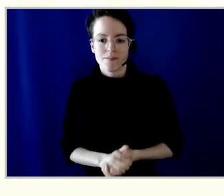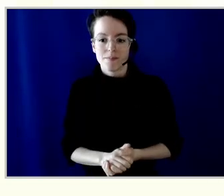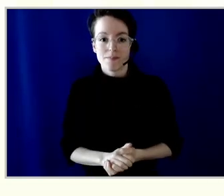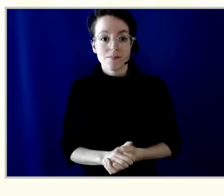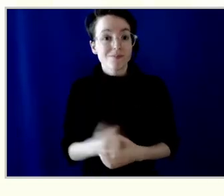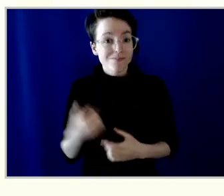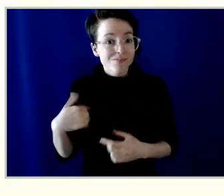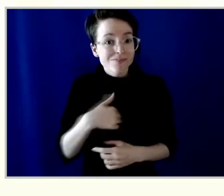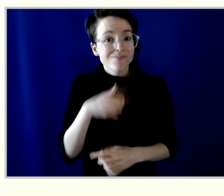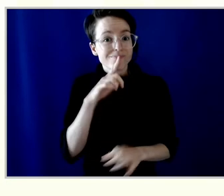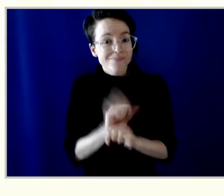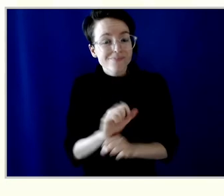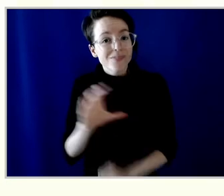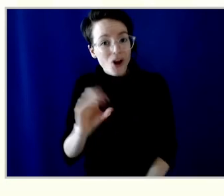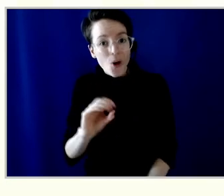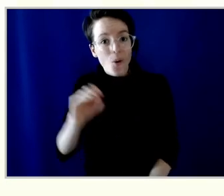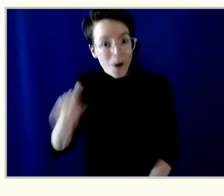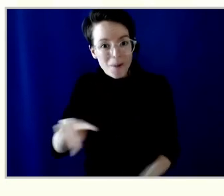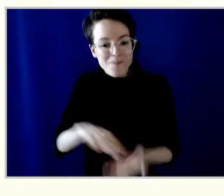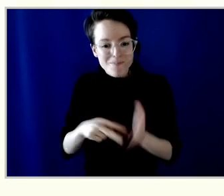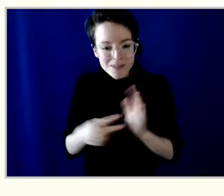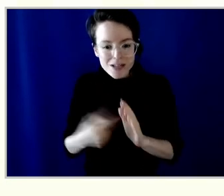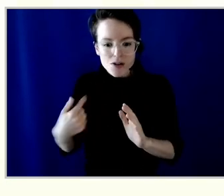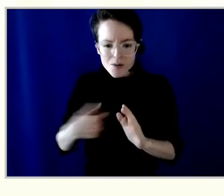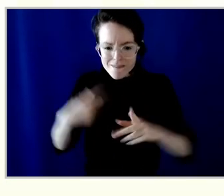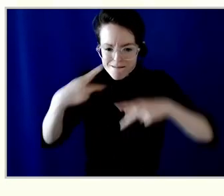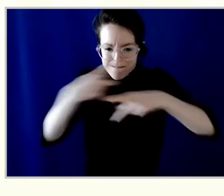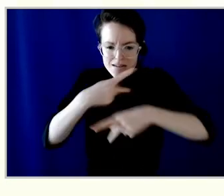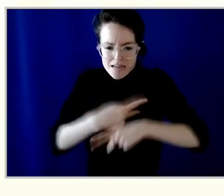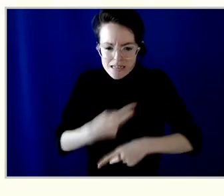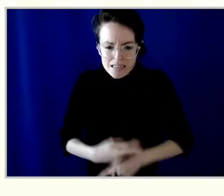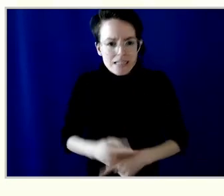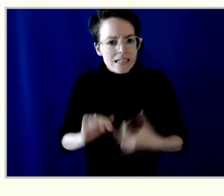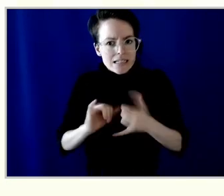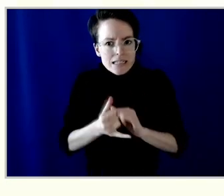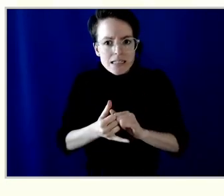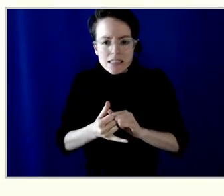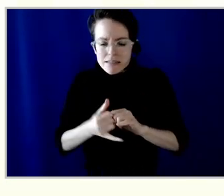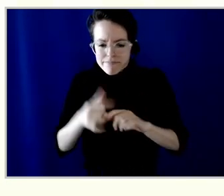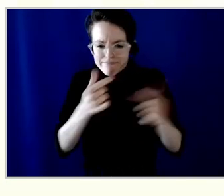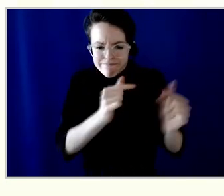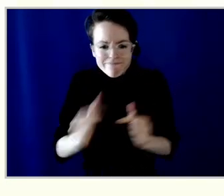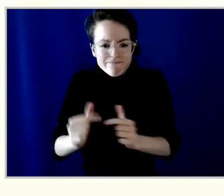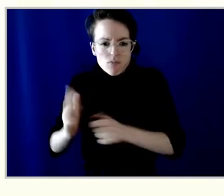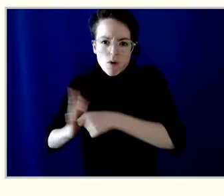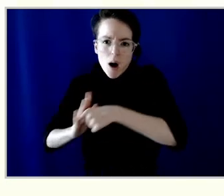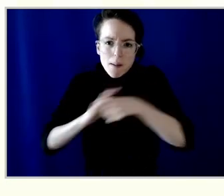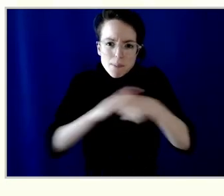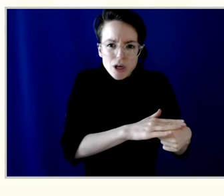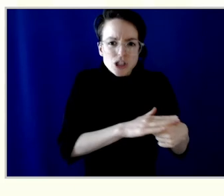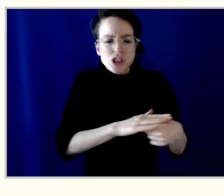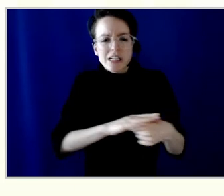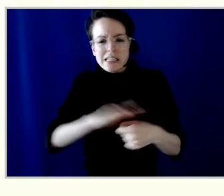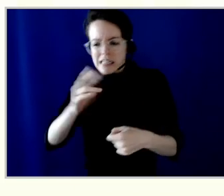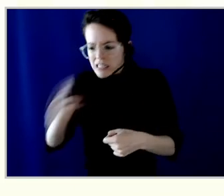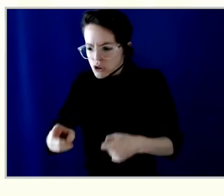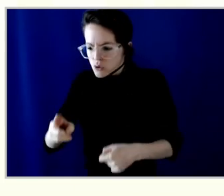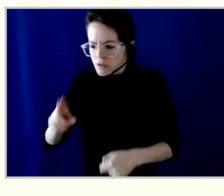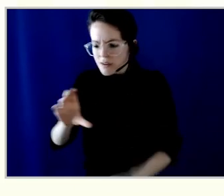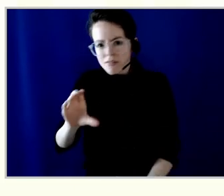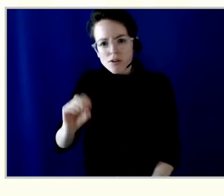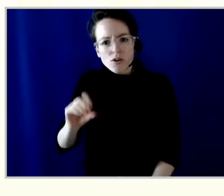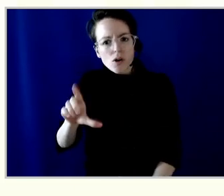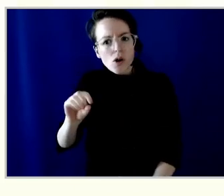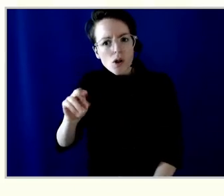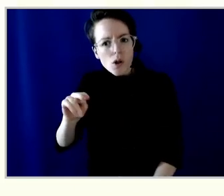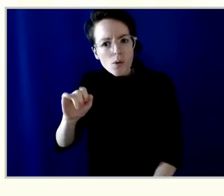and the effects of systemic racism, oppression and colonialism. And we know that we must stand